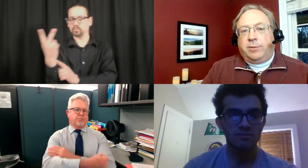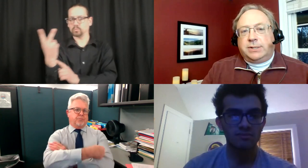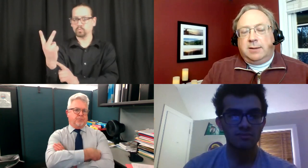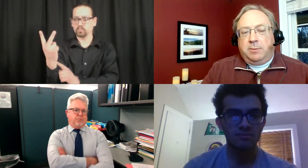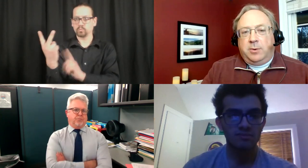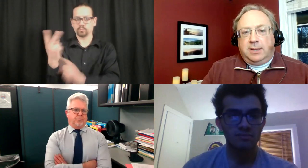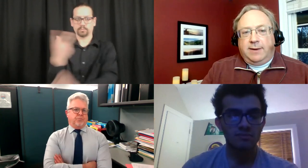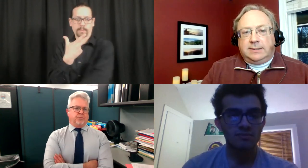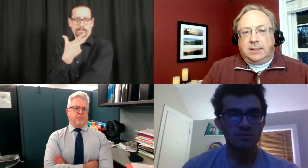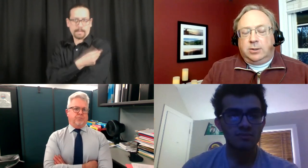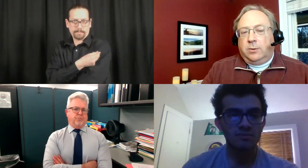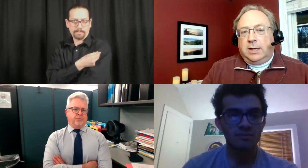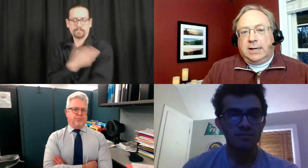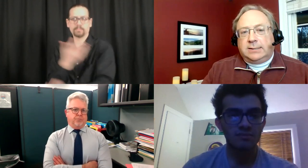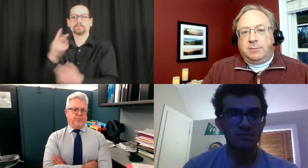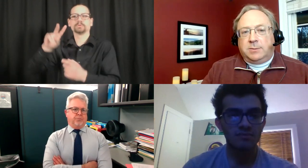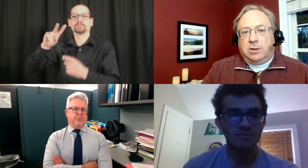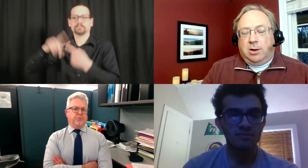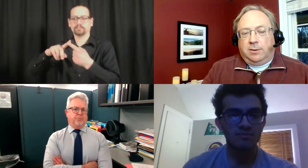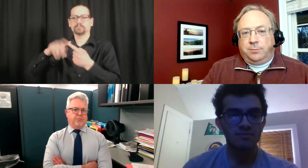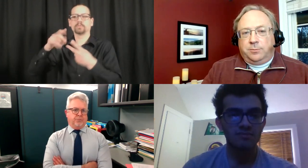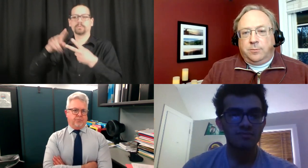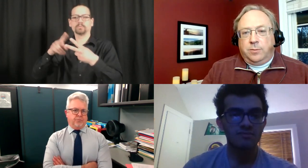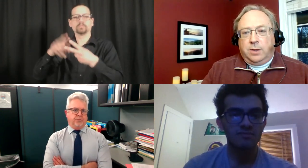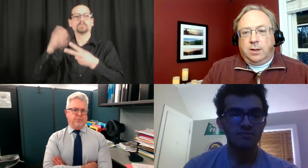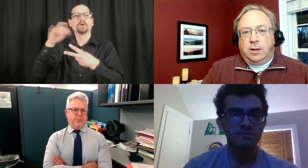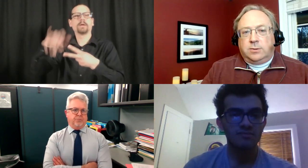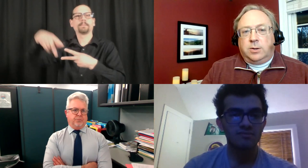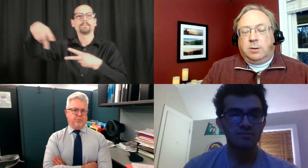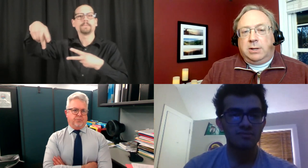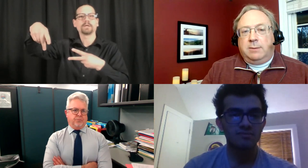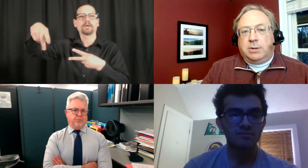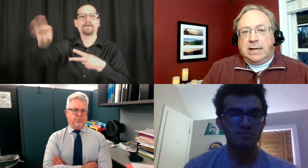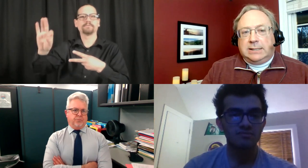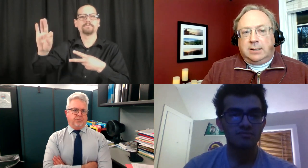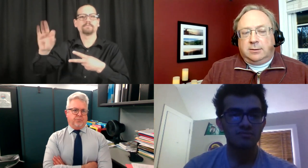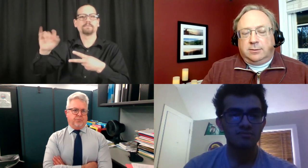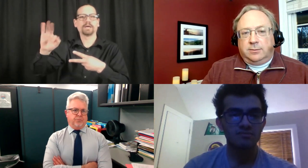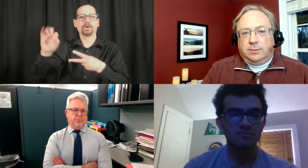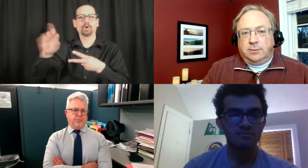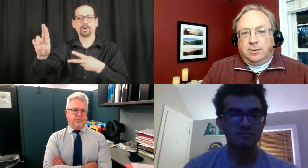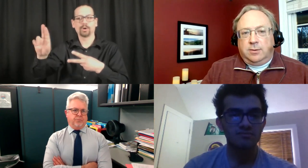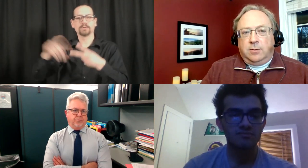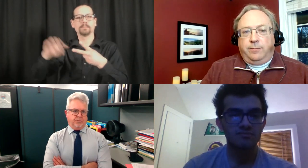95% of the people who get the vaccine don't get any symptoms at all. So they're completely protected.